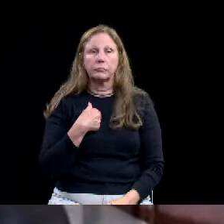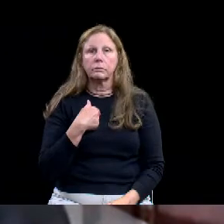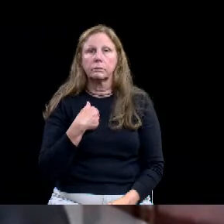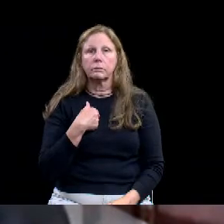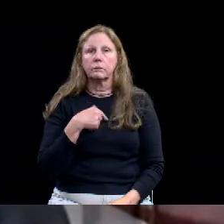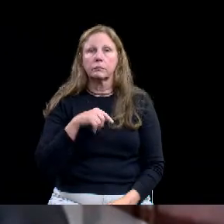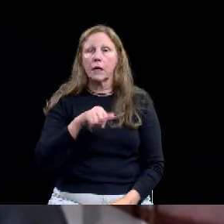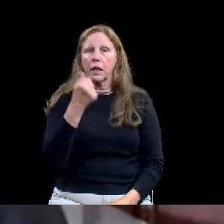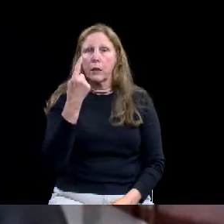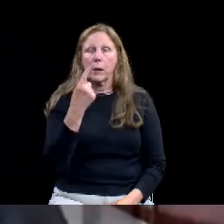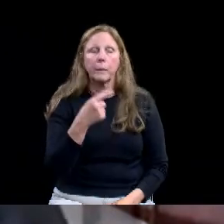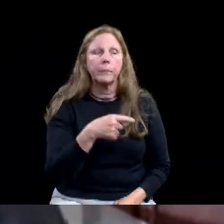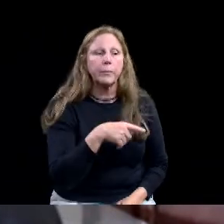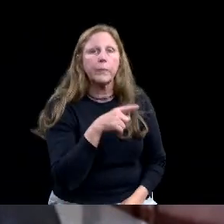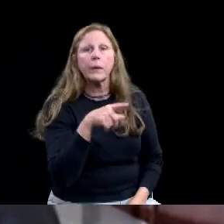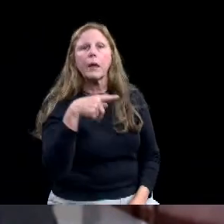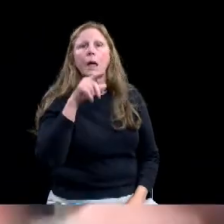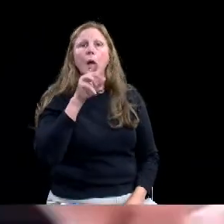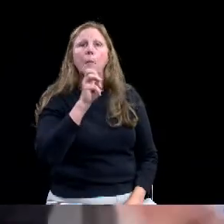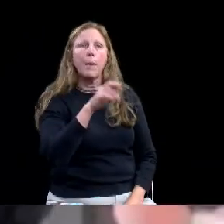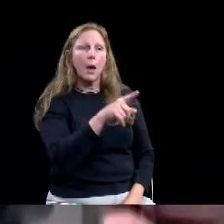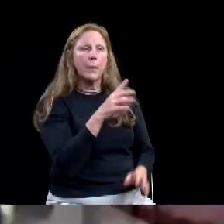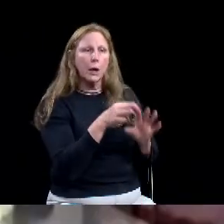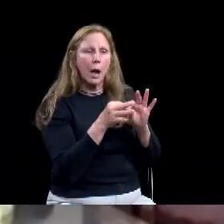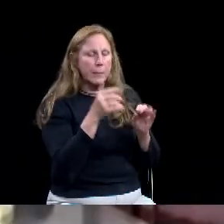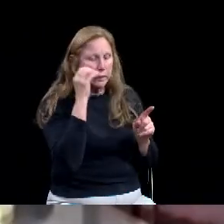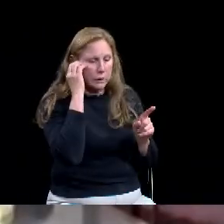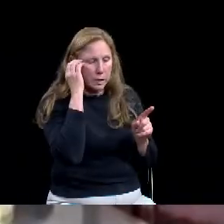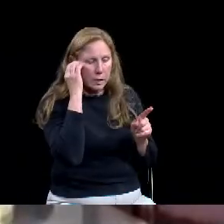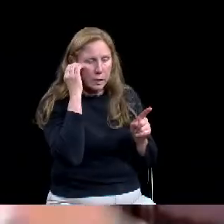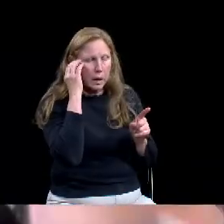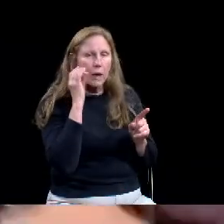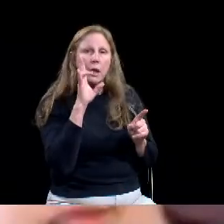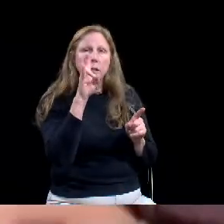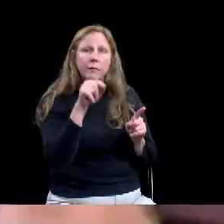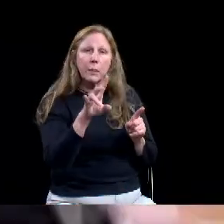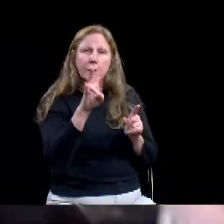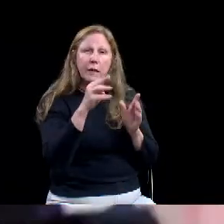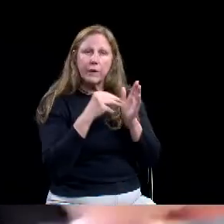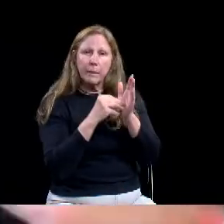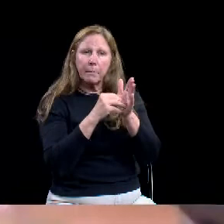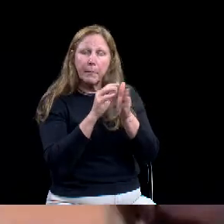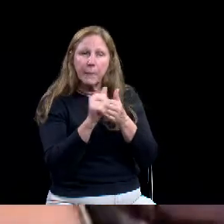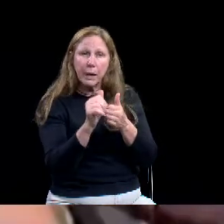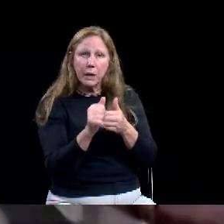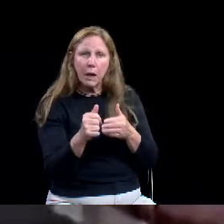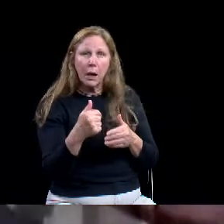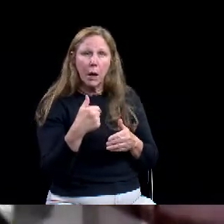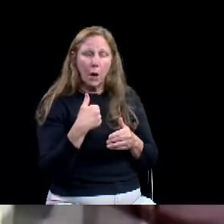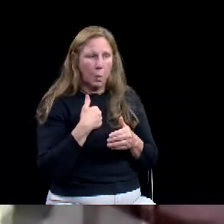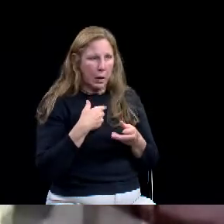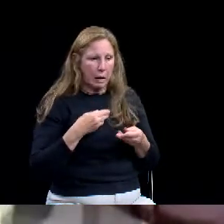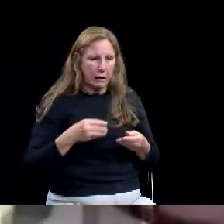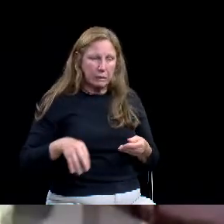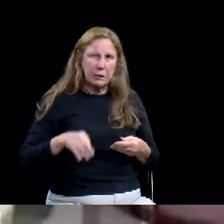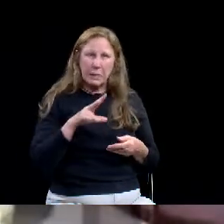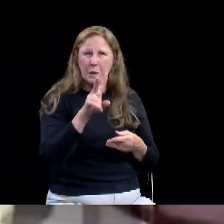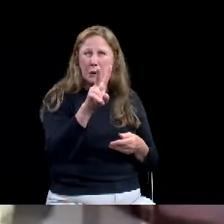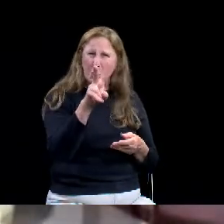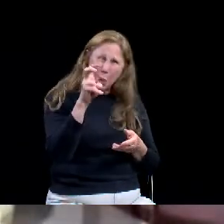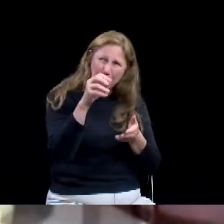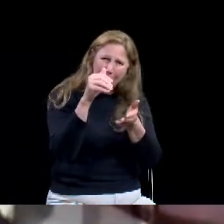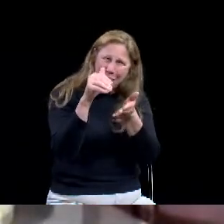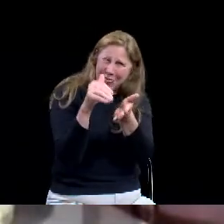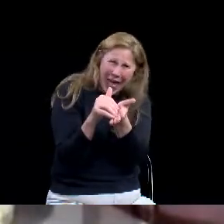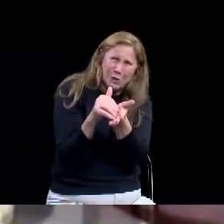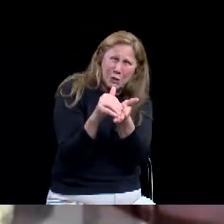under 200,000 and there is, um, and I know we're doing all we can and we're kind of early in the process and trying to get our